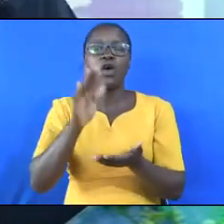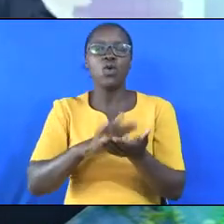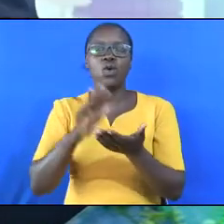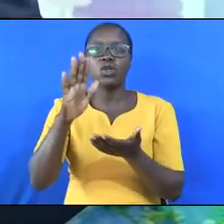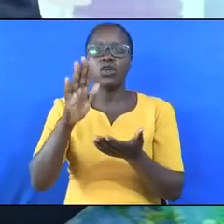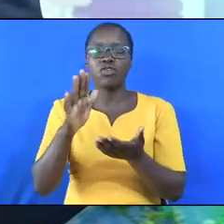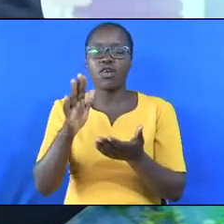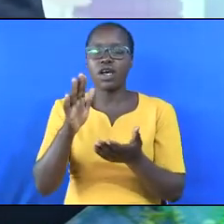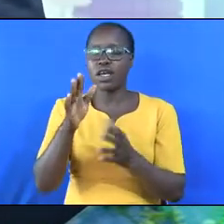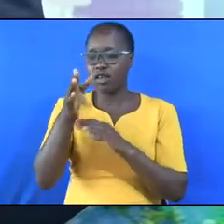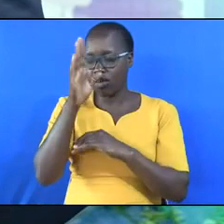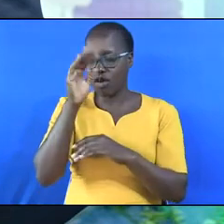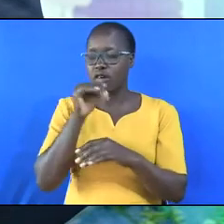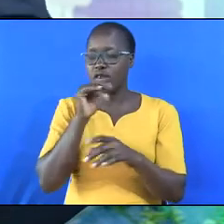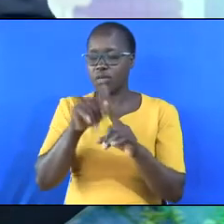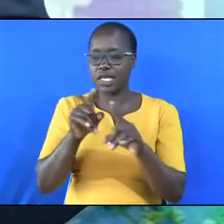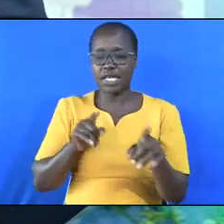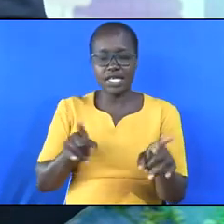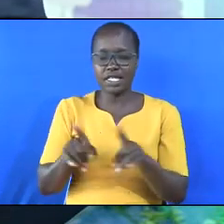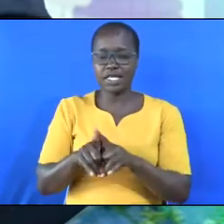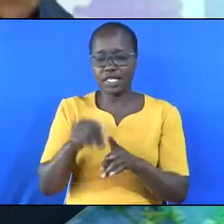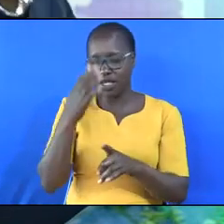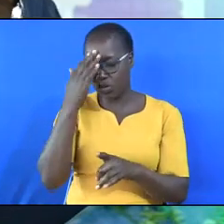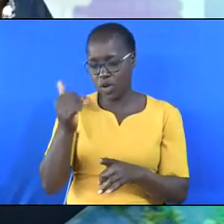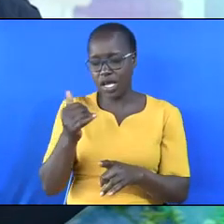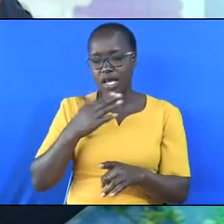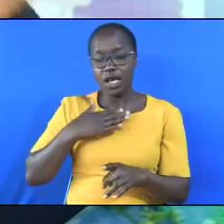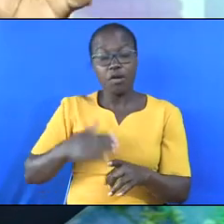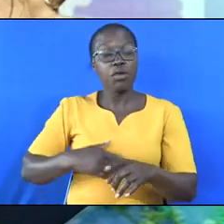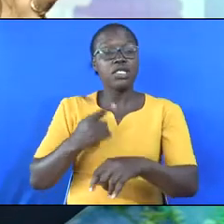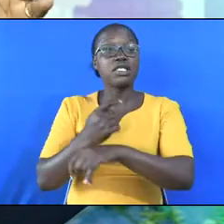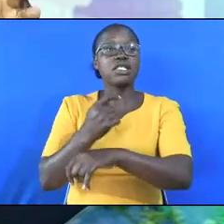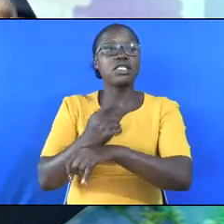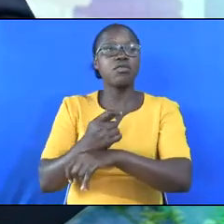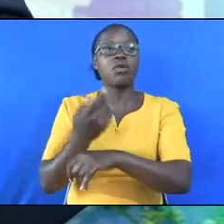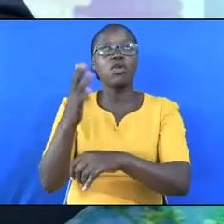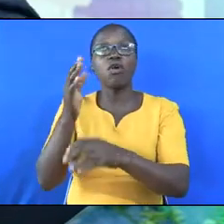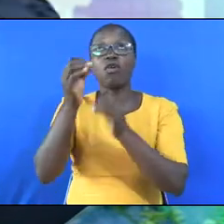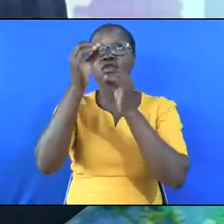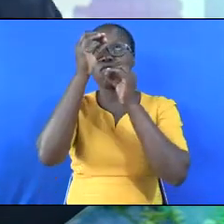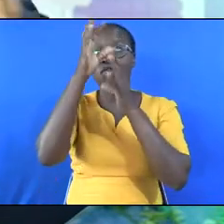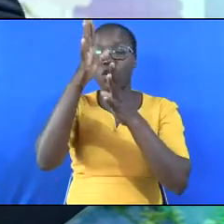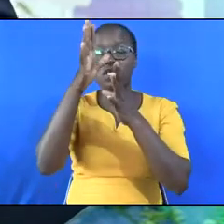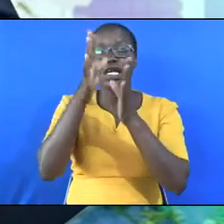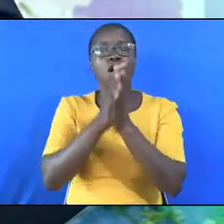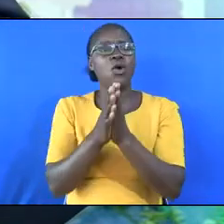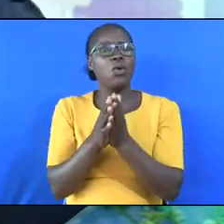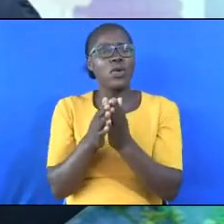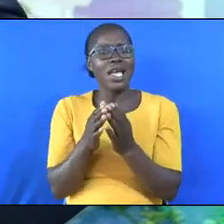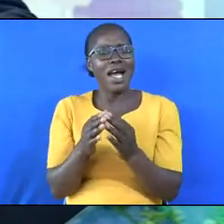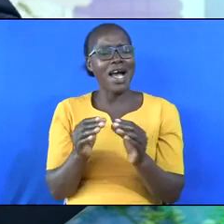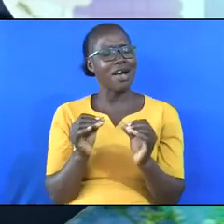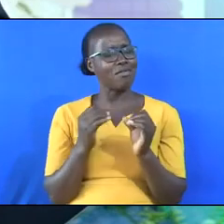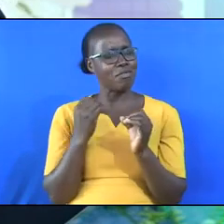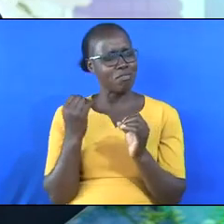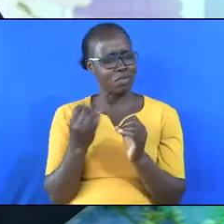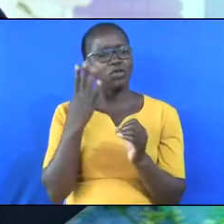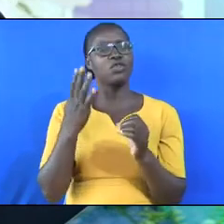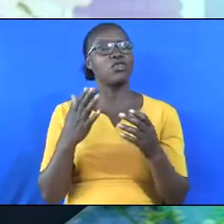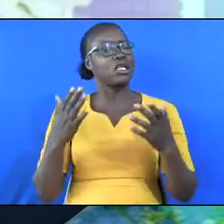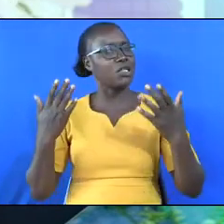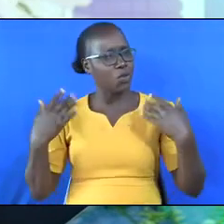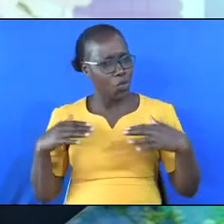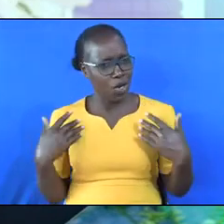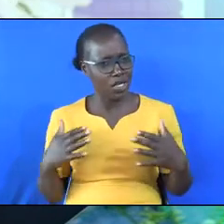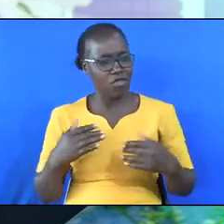God, brothers and sisters, because our body is a temple of the Holy Ghost. we are fearfully and wonderfully made.